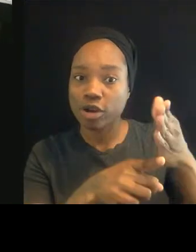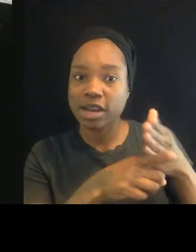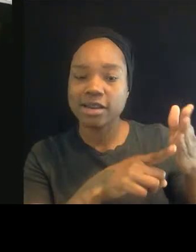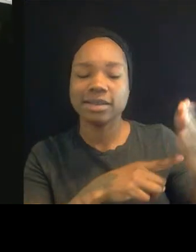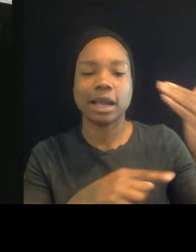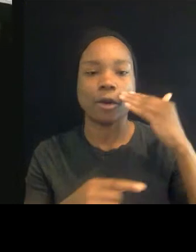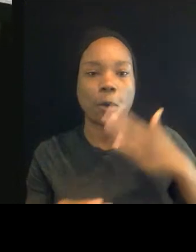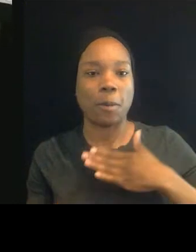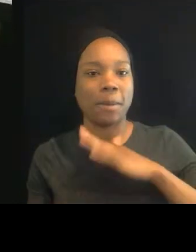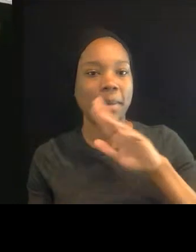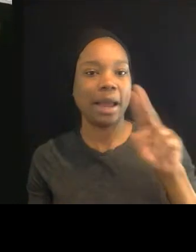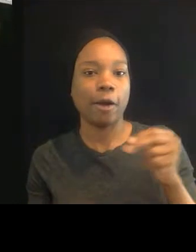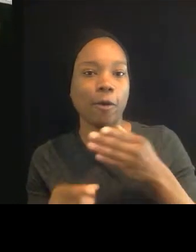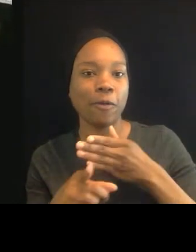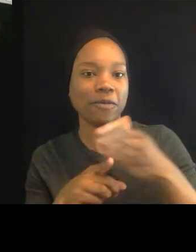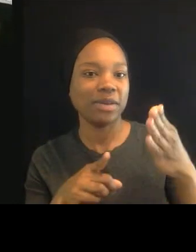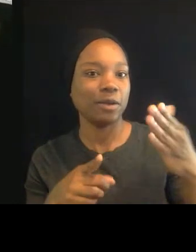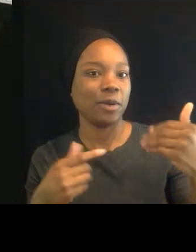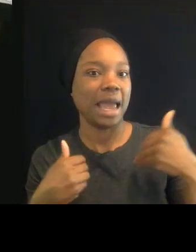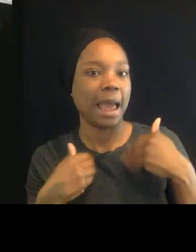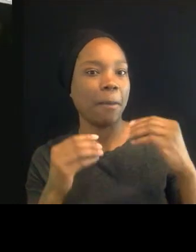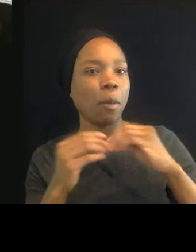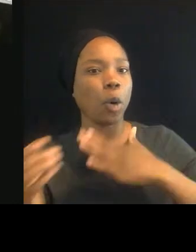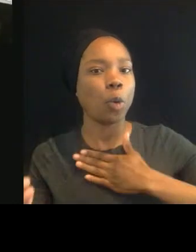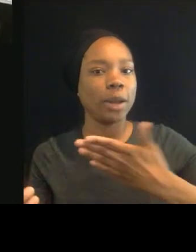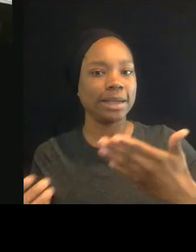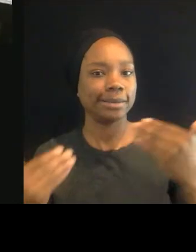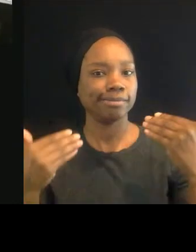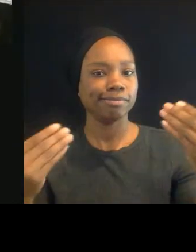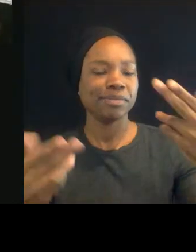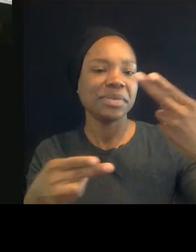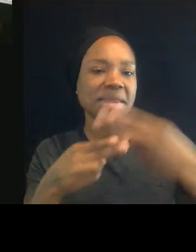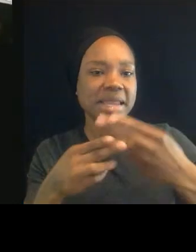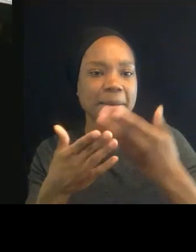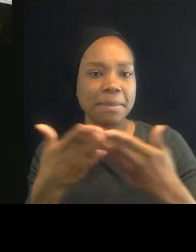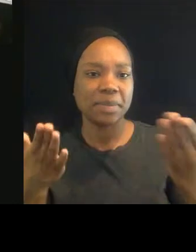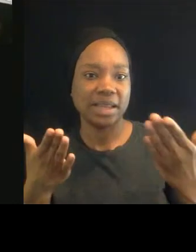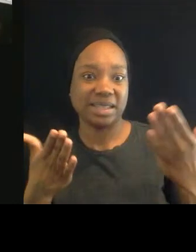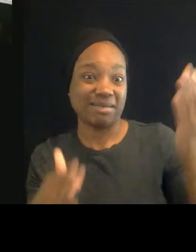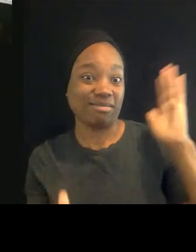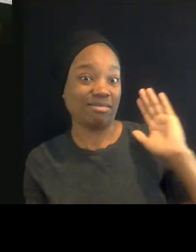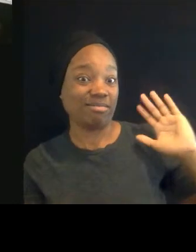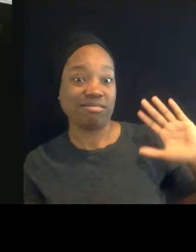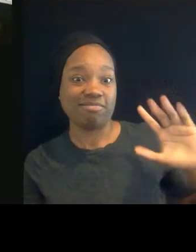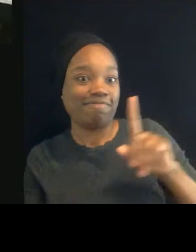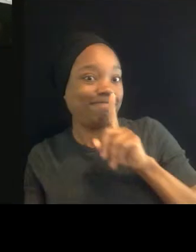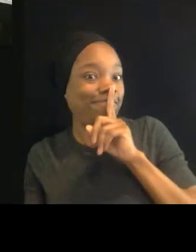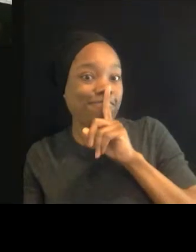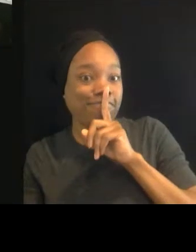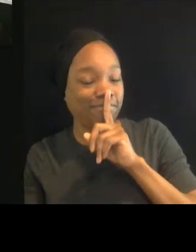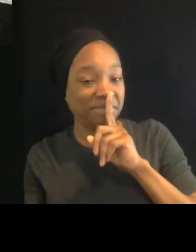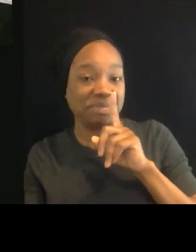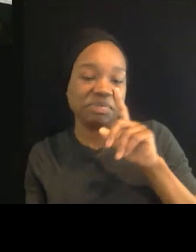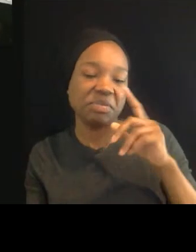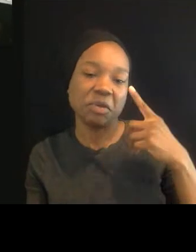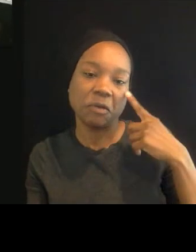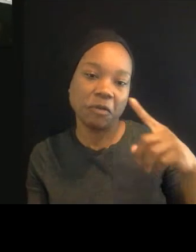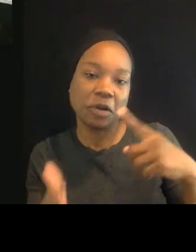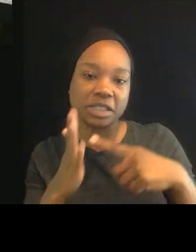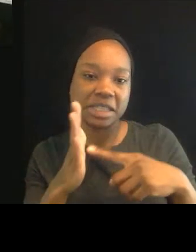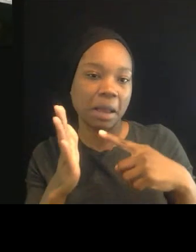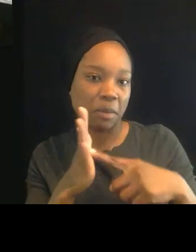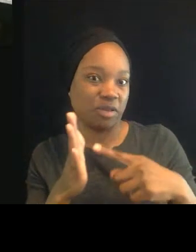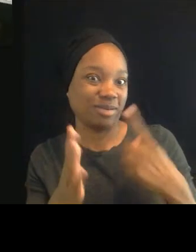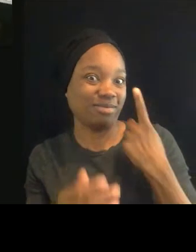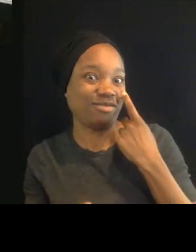been sort of a willingness to name things in a way that there really was not. I can tell you just a short time ago, I can't tell you, I can't tell you how